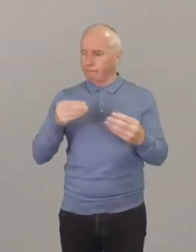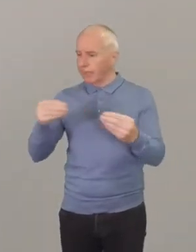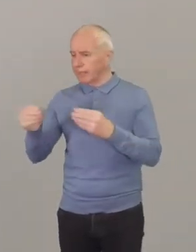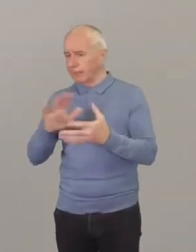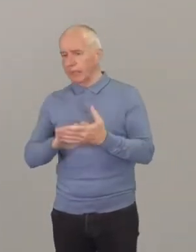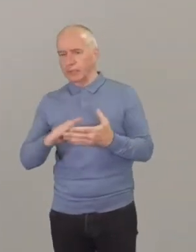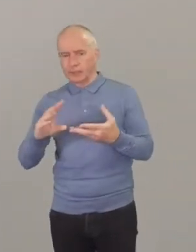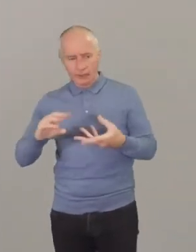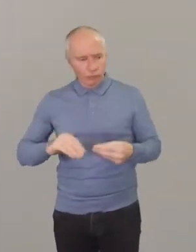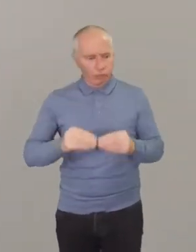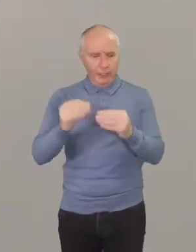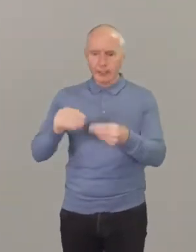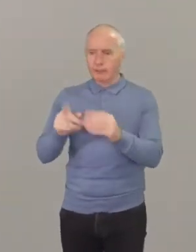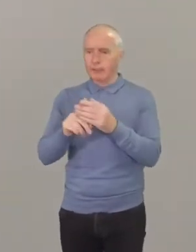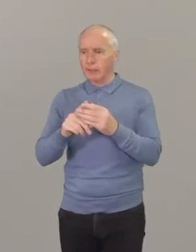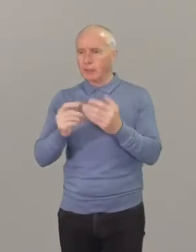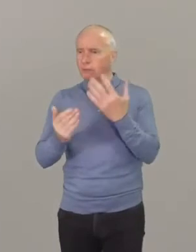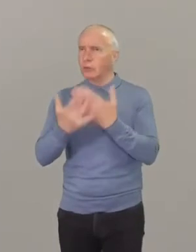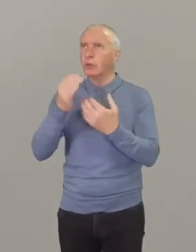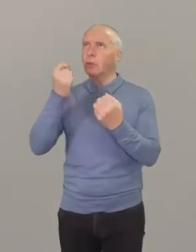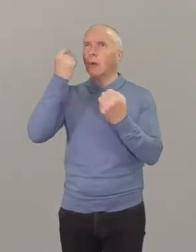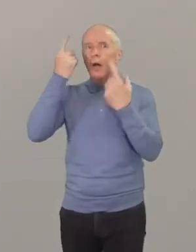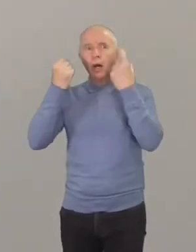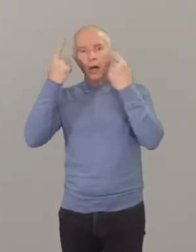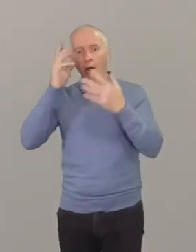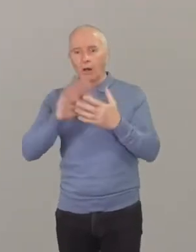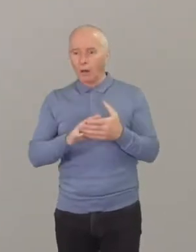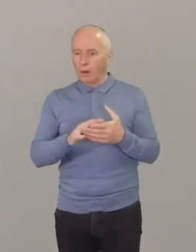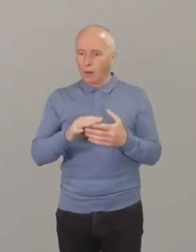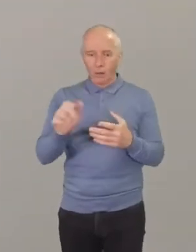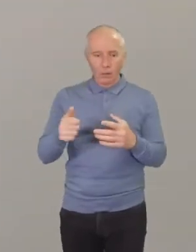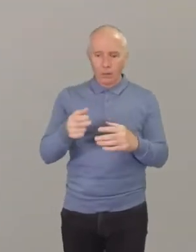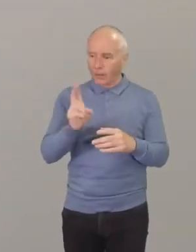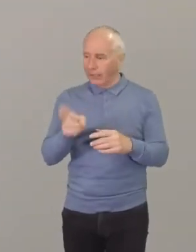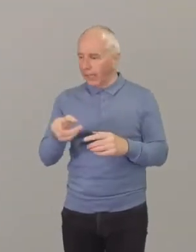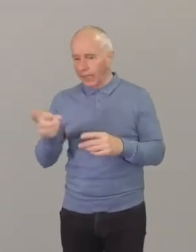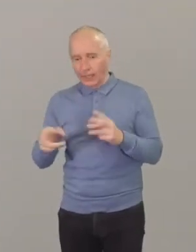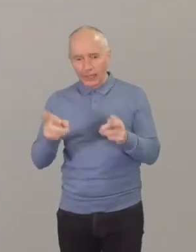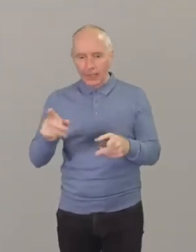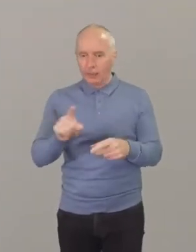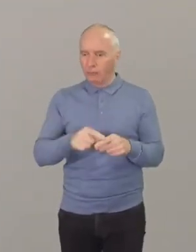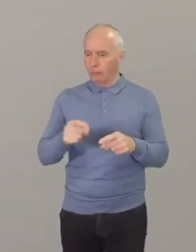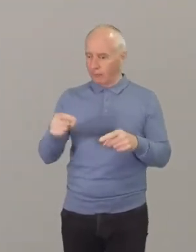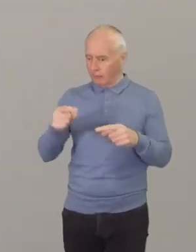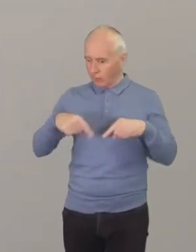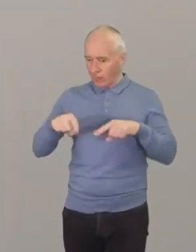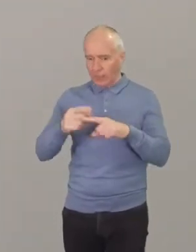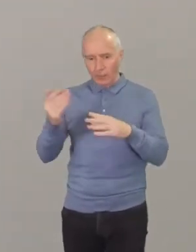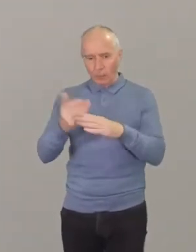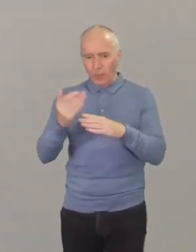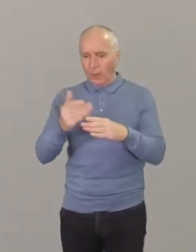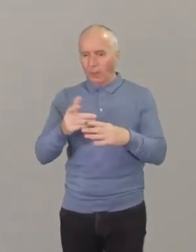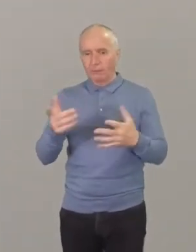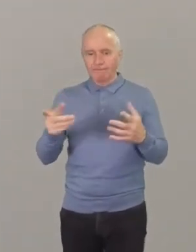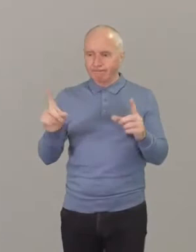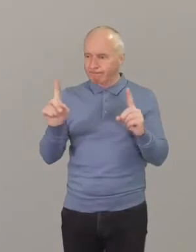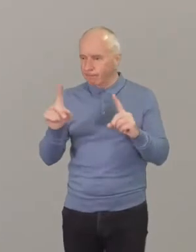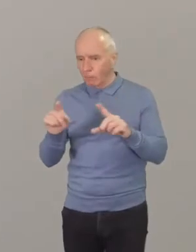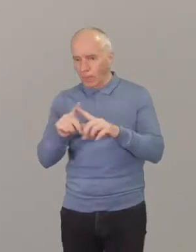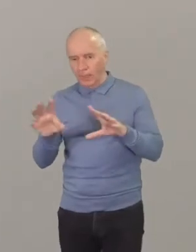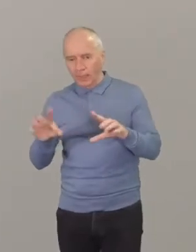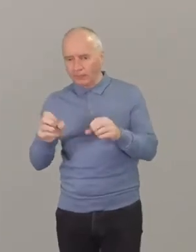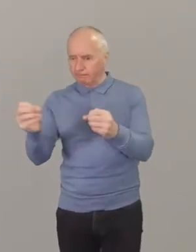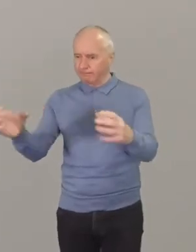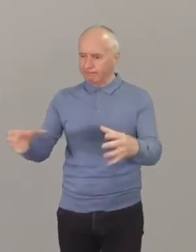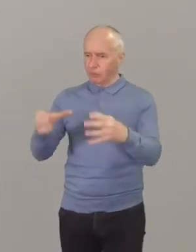has been evident again and again as I have seen us working in our communities of working out what it means to be